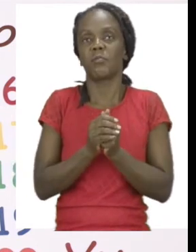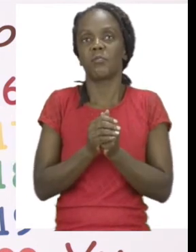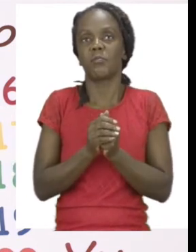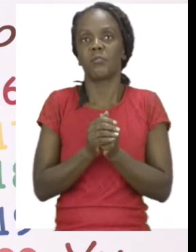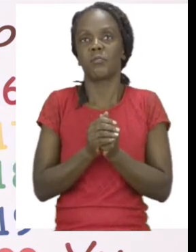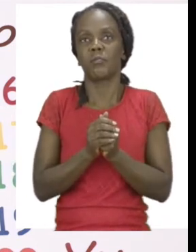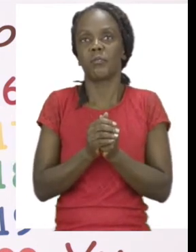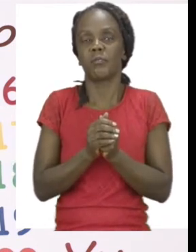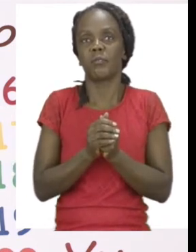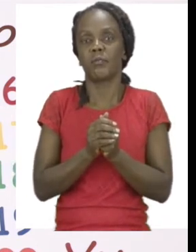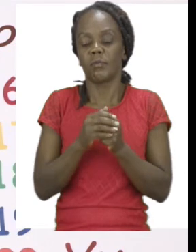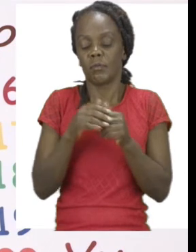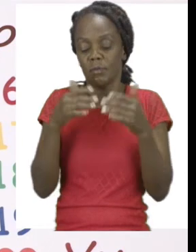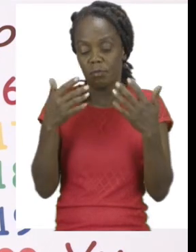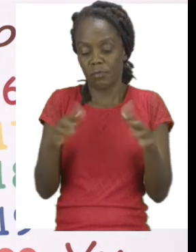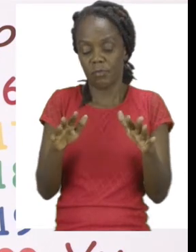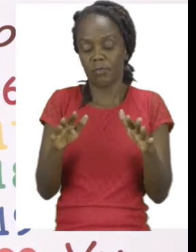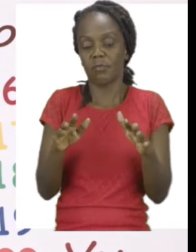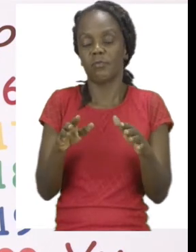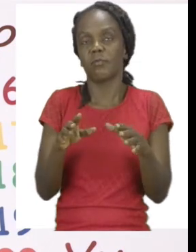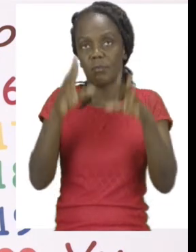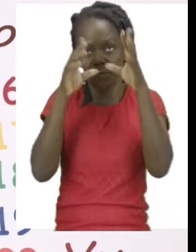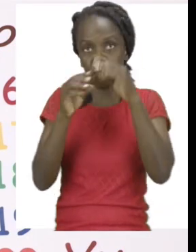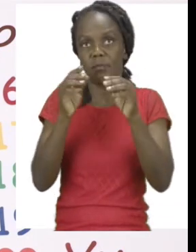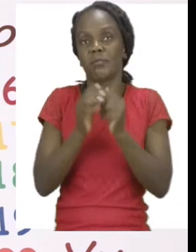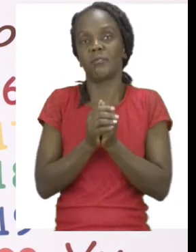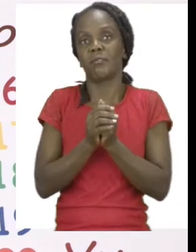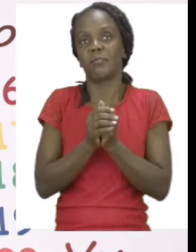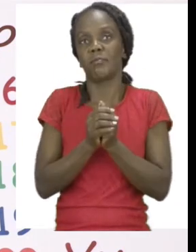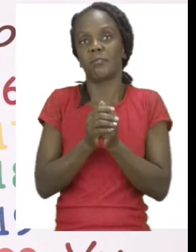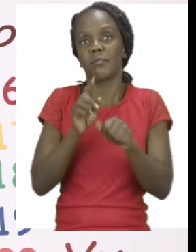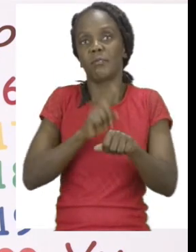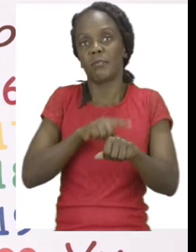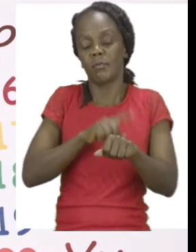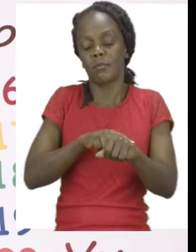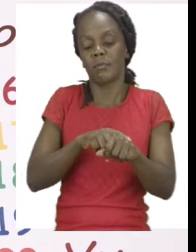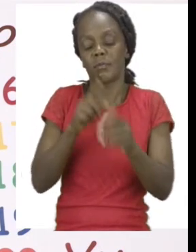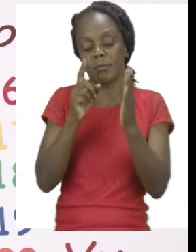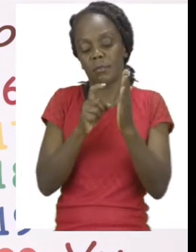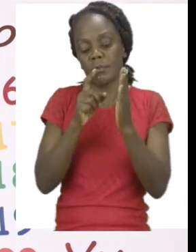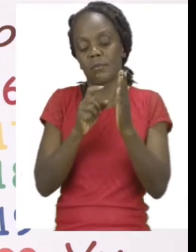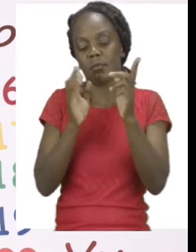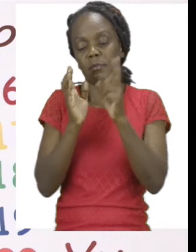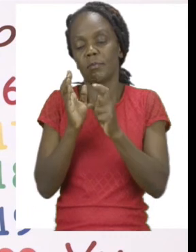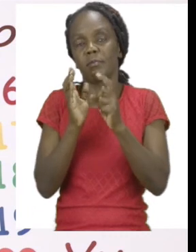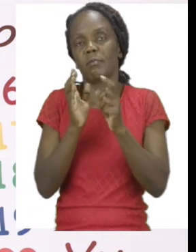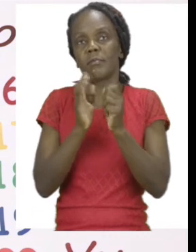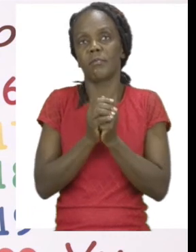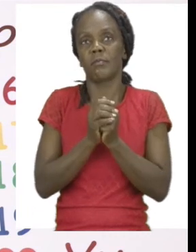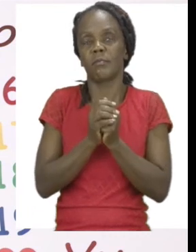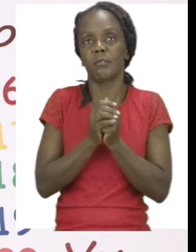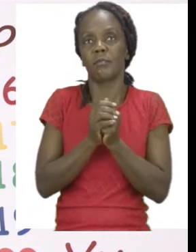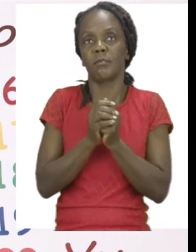with our lesson, it's time to sanitize. So, let's take our sanitizer, and we are going to